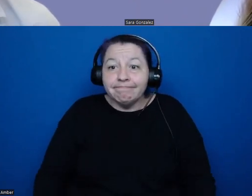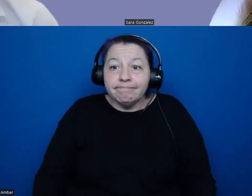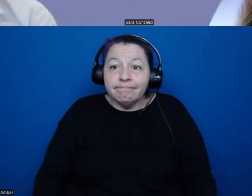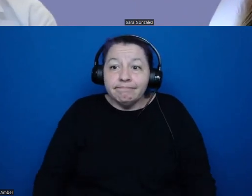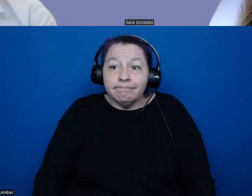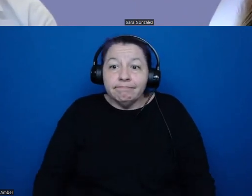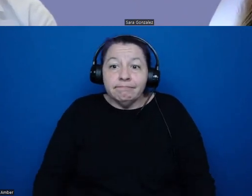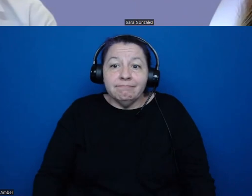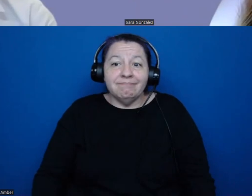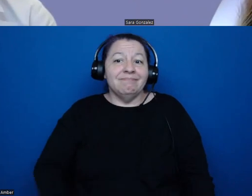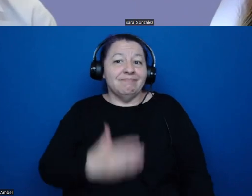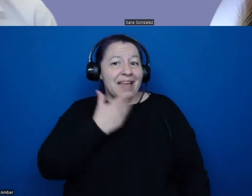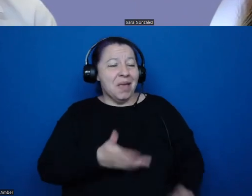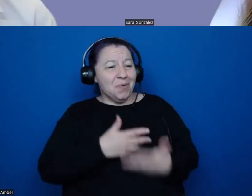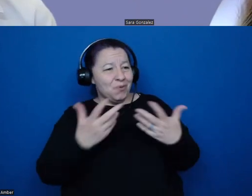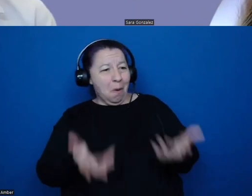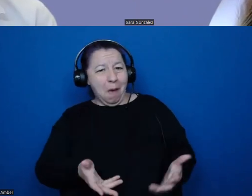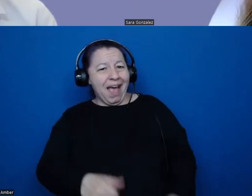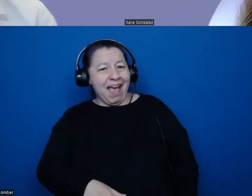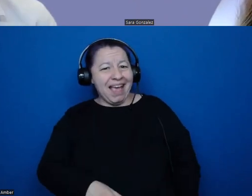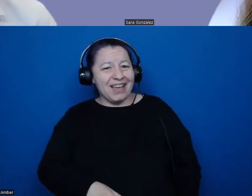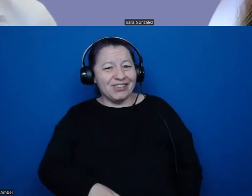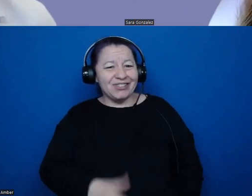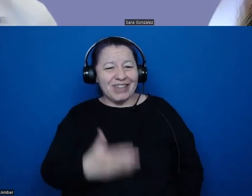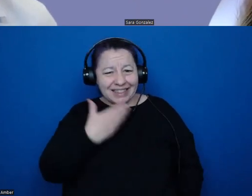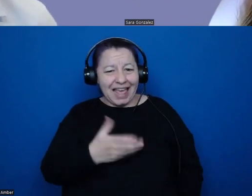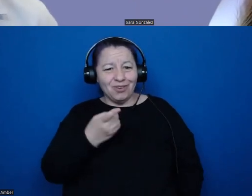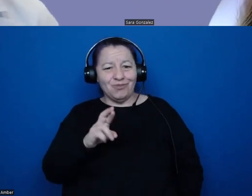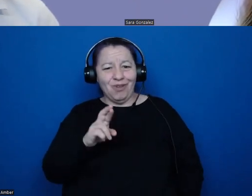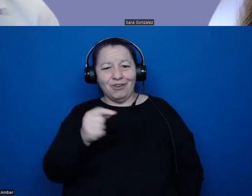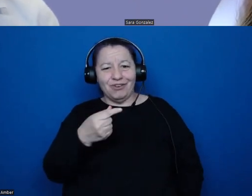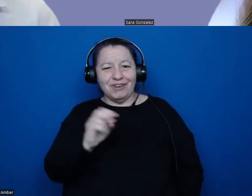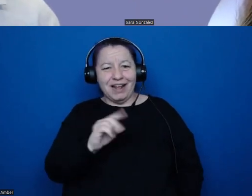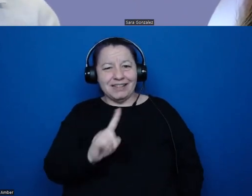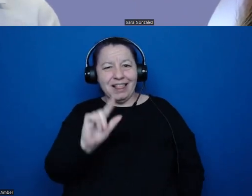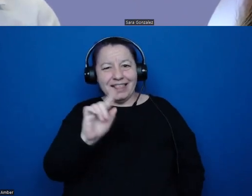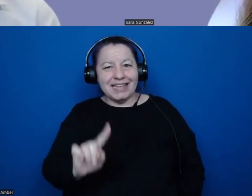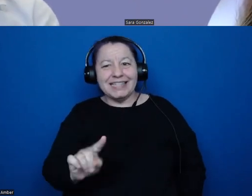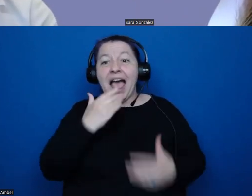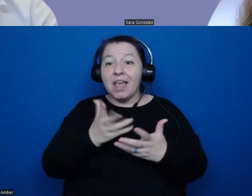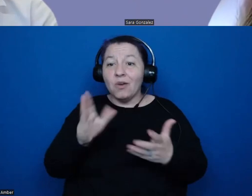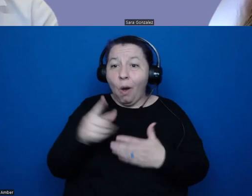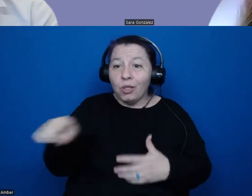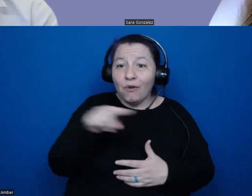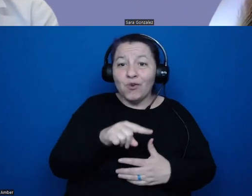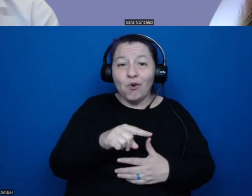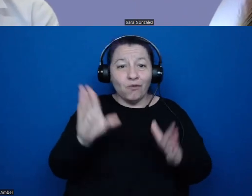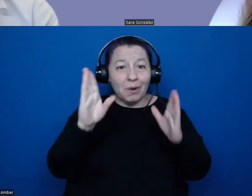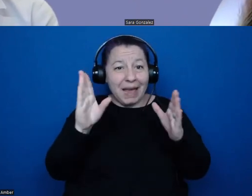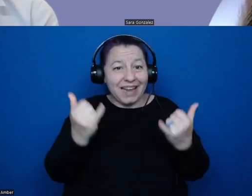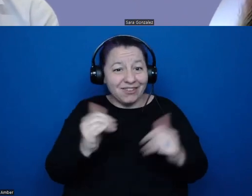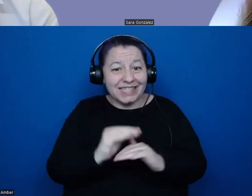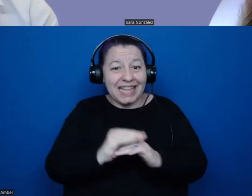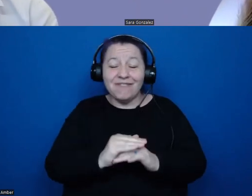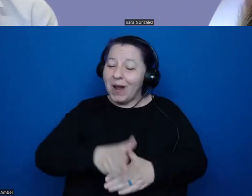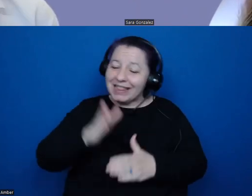Thank you so much. Thank you so much, Dr. Gonzalez, and thank you all so much for tuning in tonight. We've come to the end of our archaeology